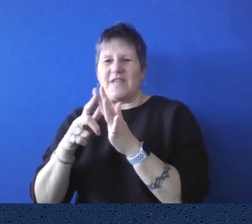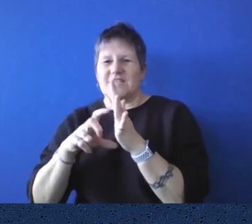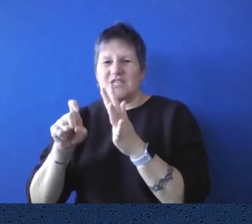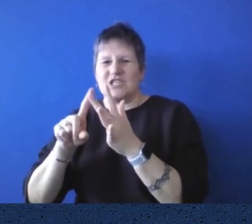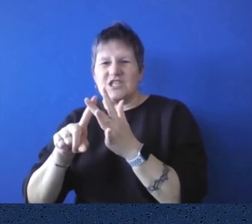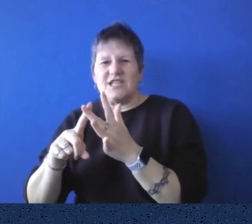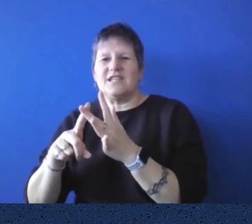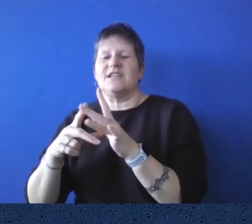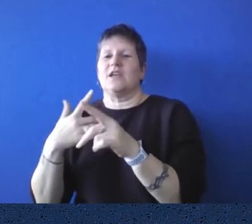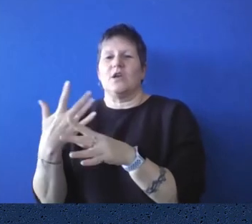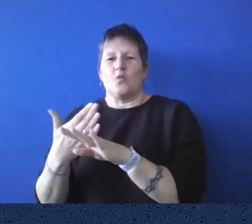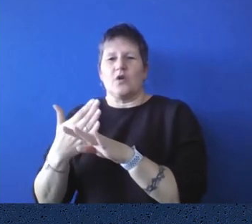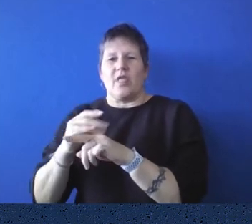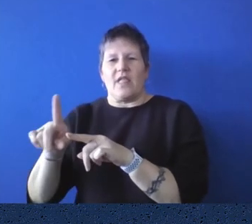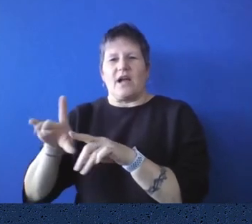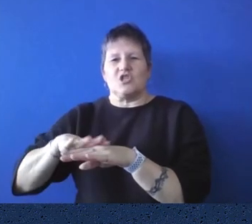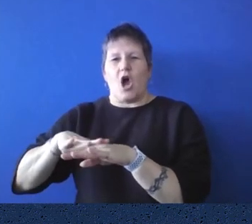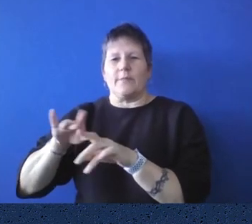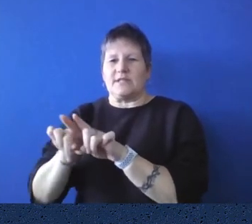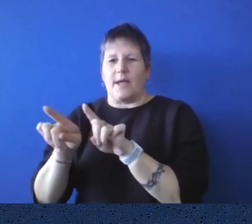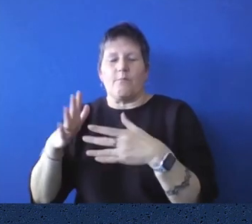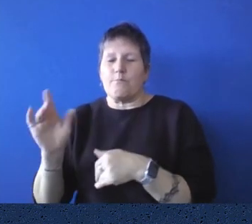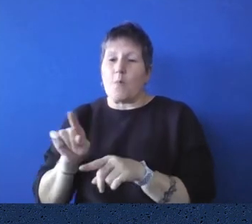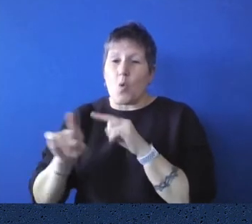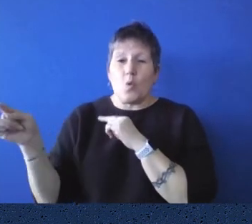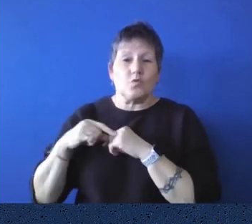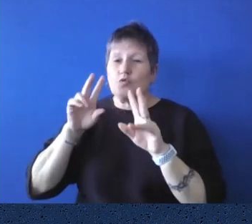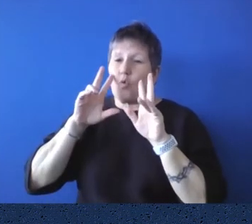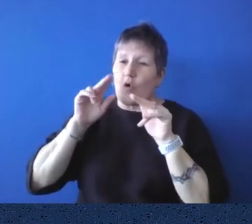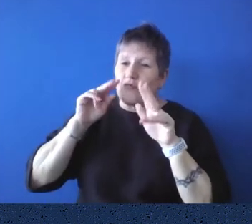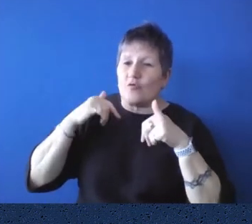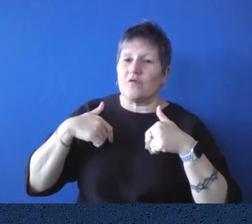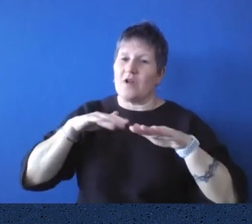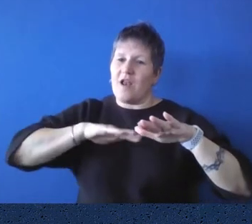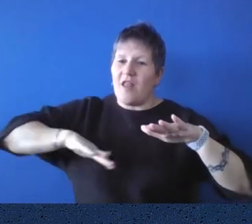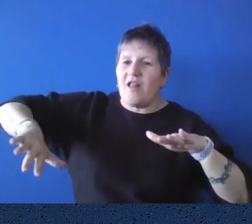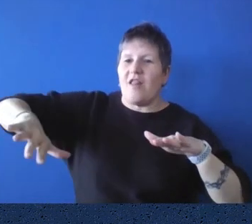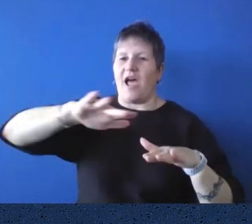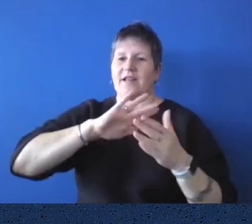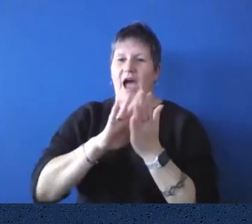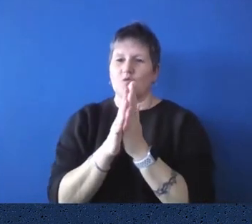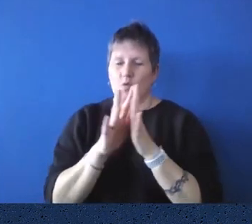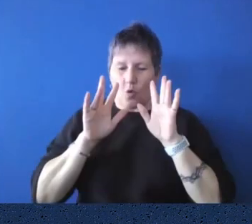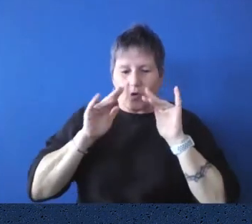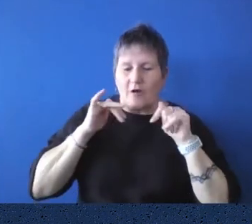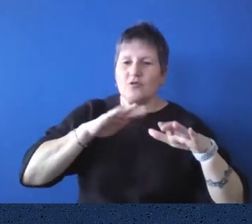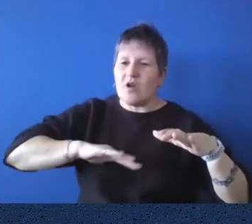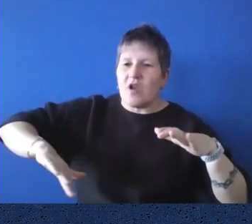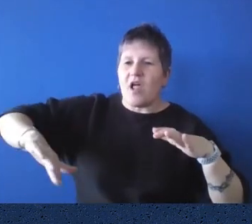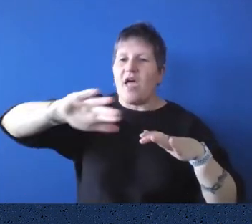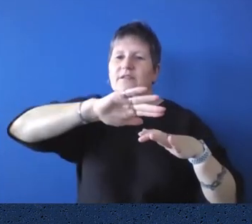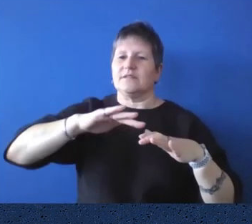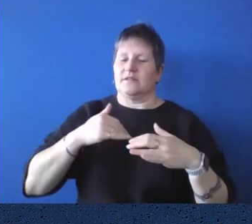looking to, to nature in order to, um, manage your, your world. It was a whole new way of thinking about,